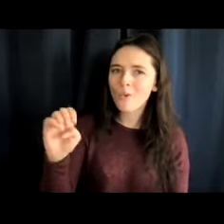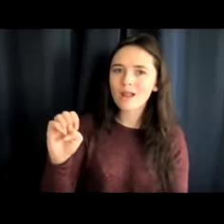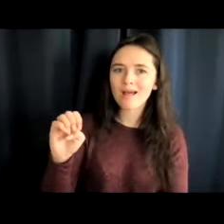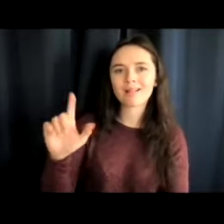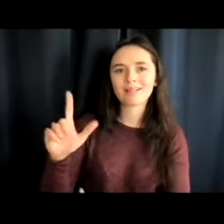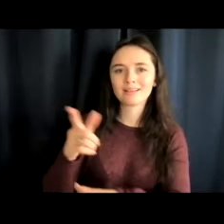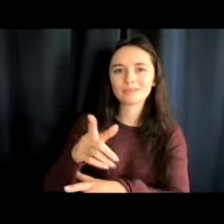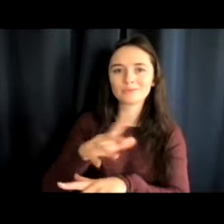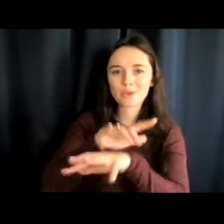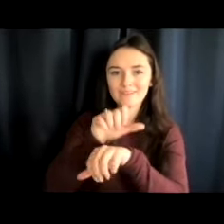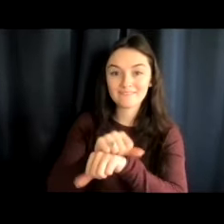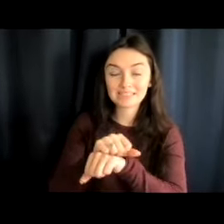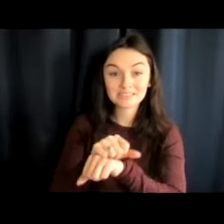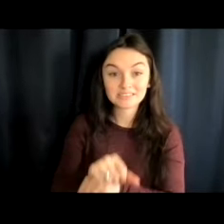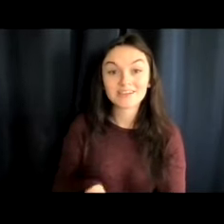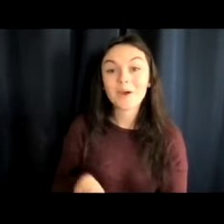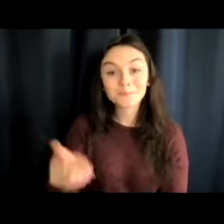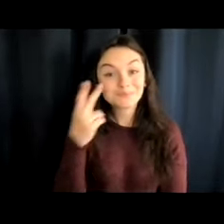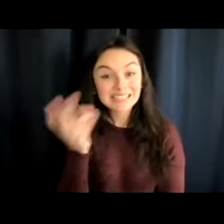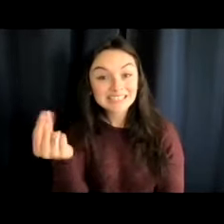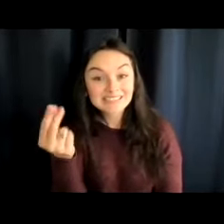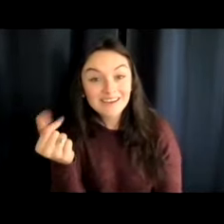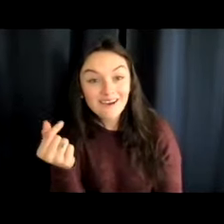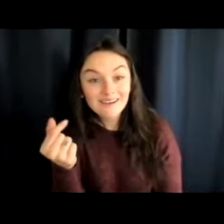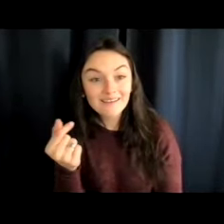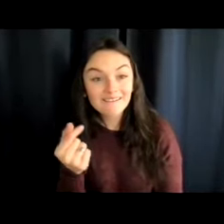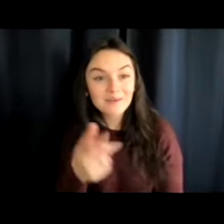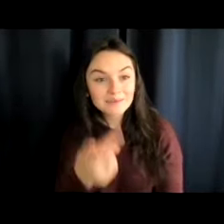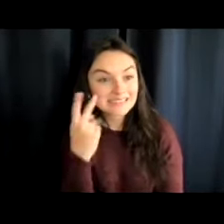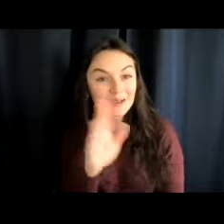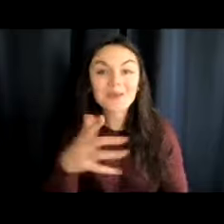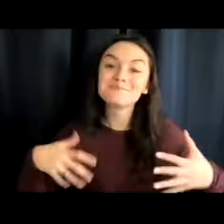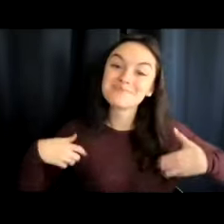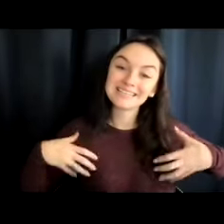There's the dog. They've been reunited. And there's her monkey right there.